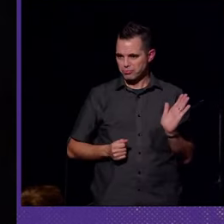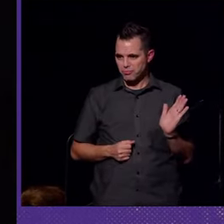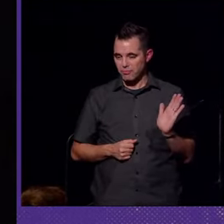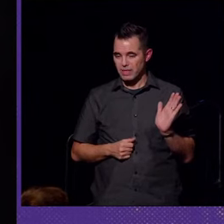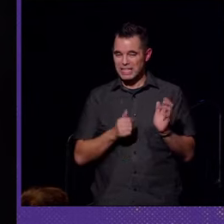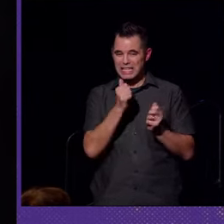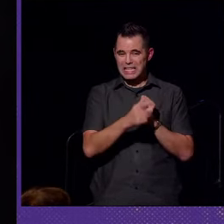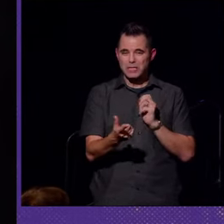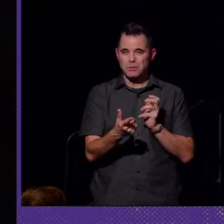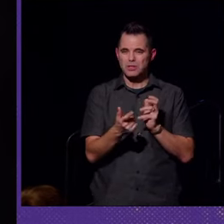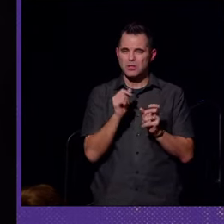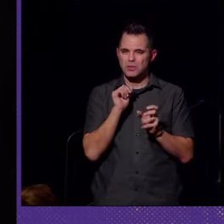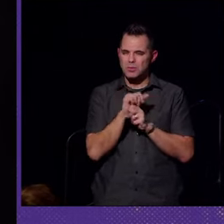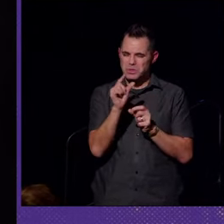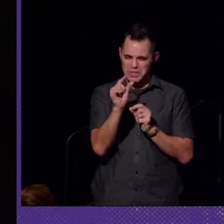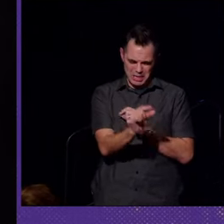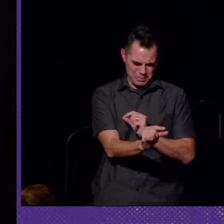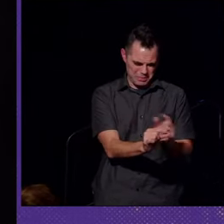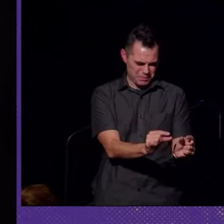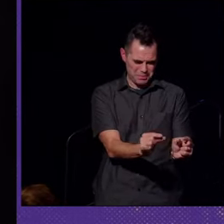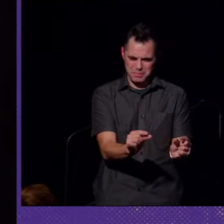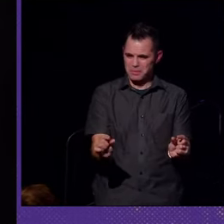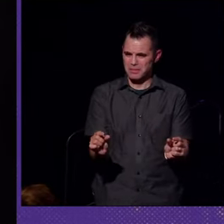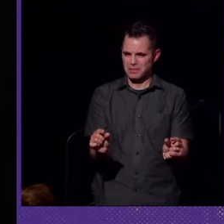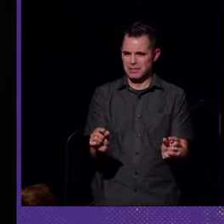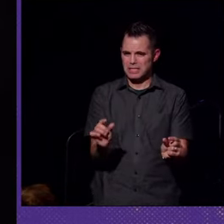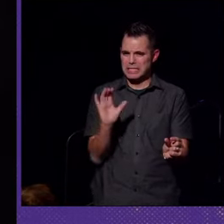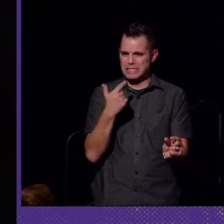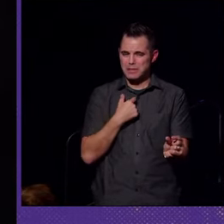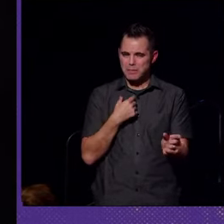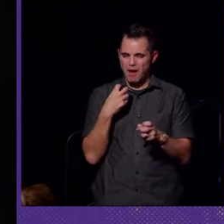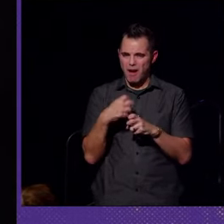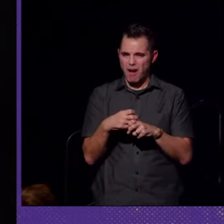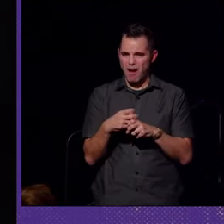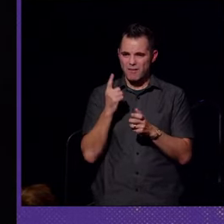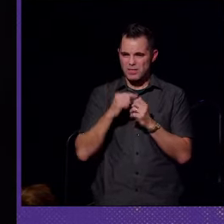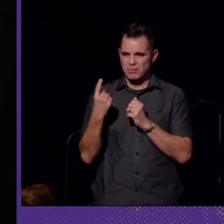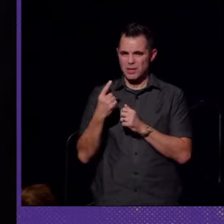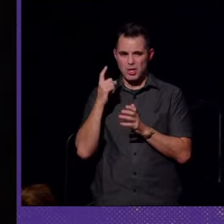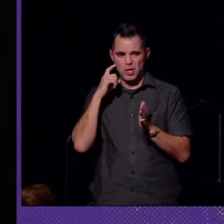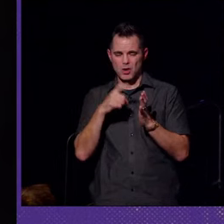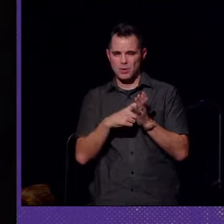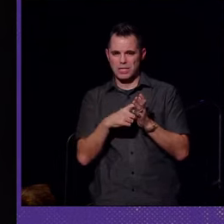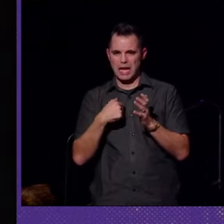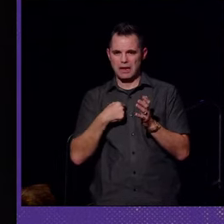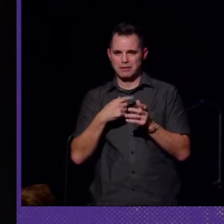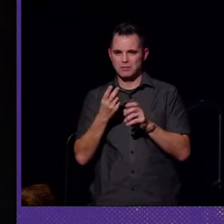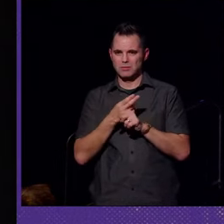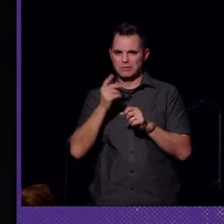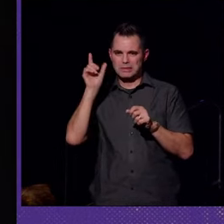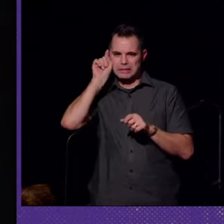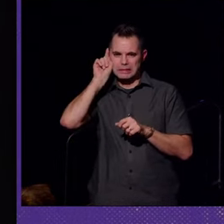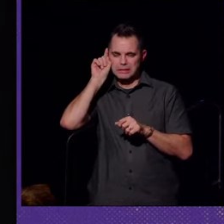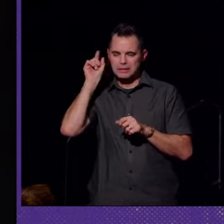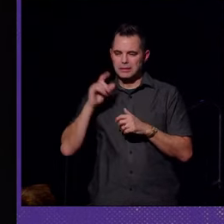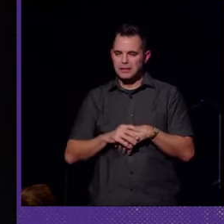Each was so tiny that it seemed that it would be difficult for someone to notice I was a hearing aid.